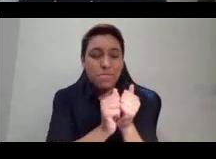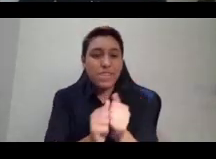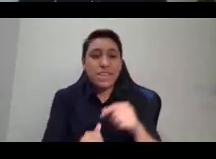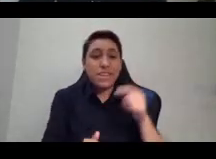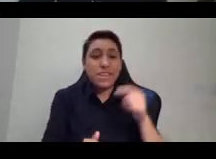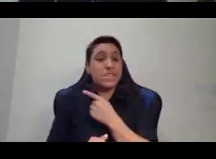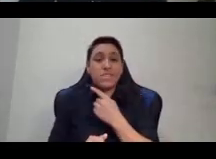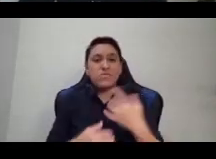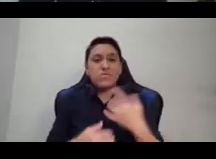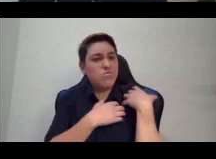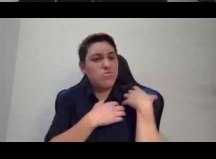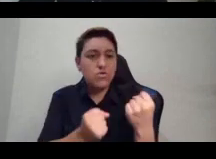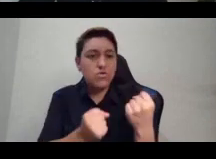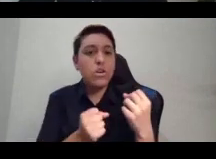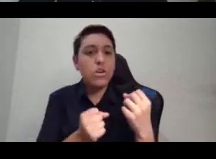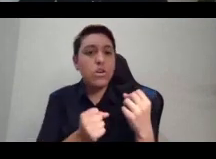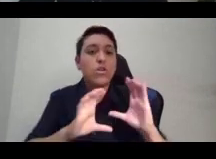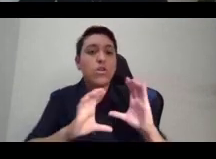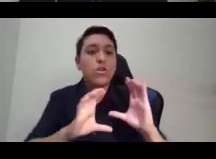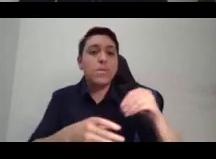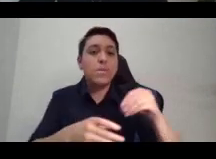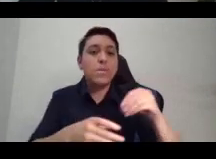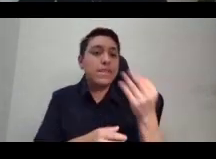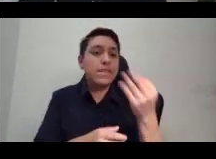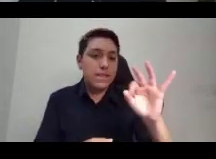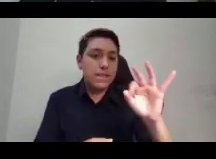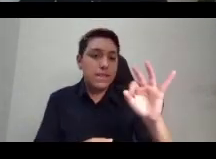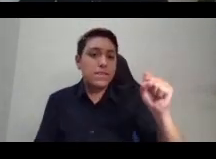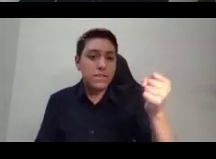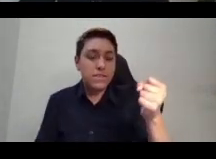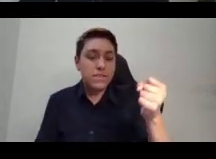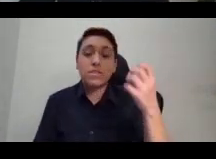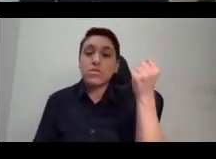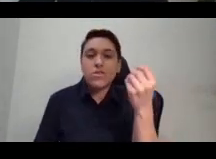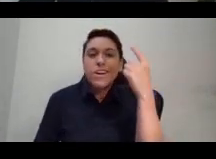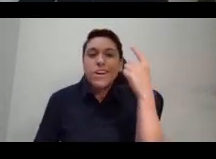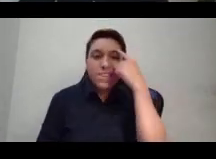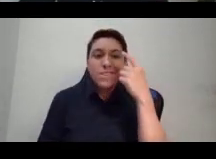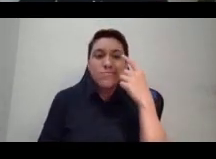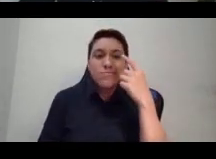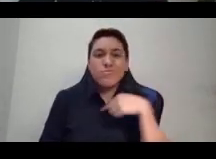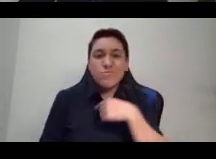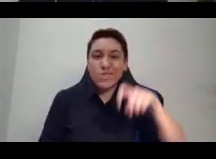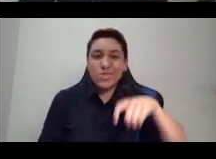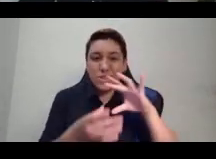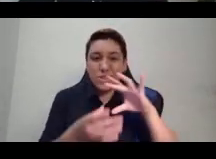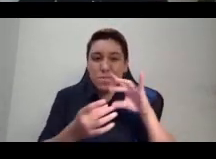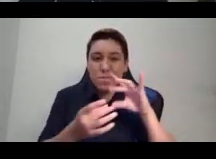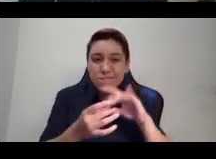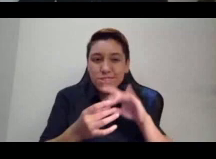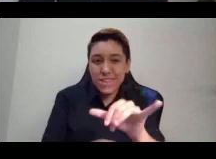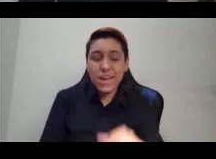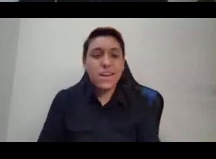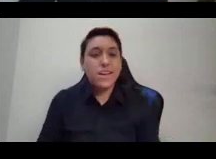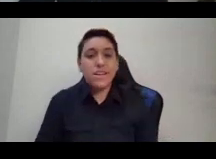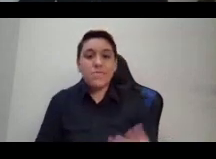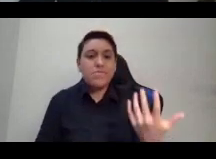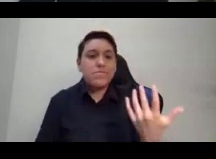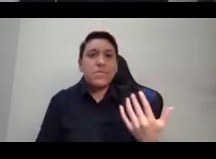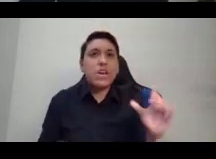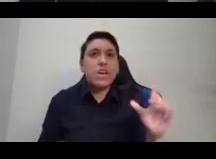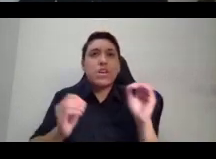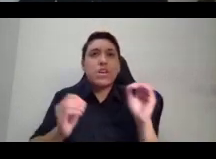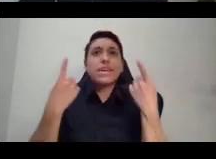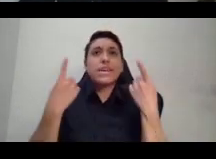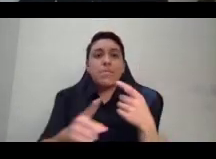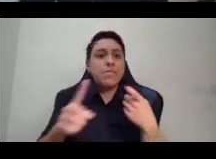in the 1970s. And so I think it bears talking about like, why didn't that yield anything at the moment? It was